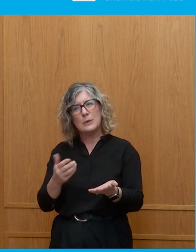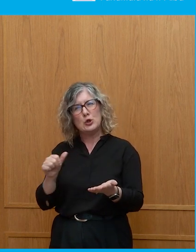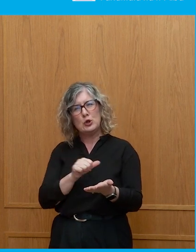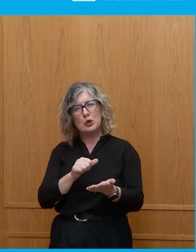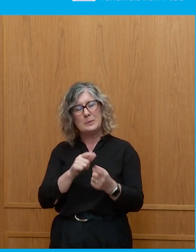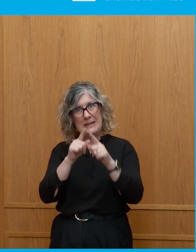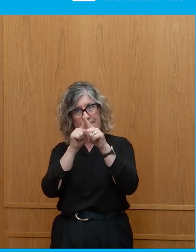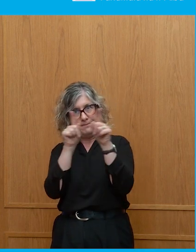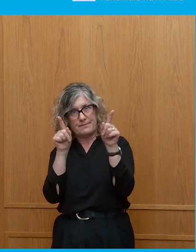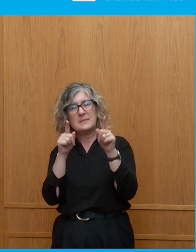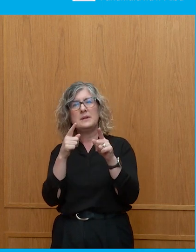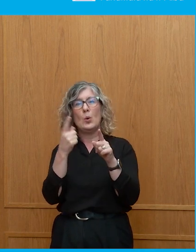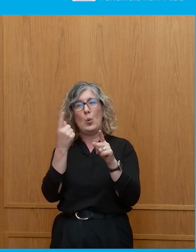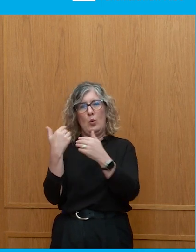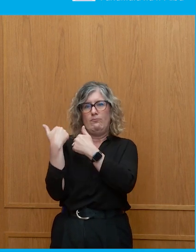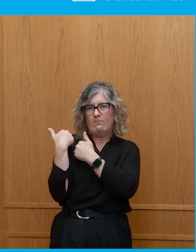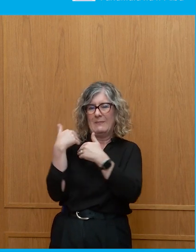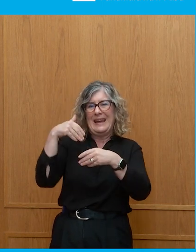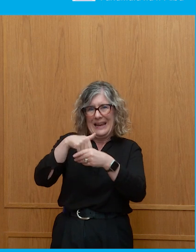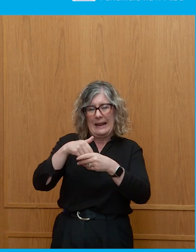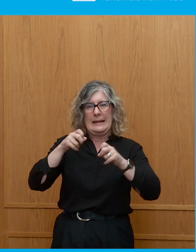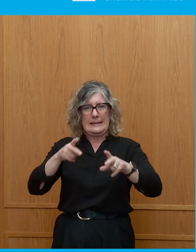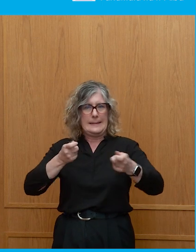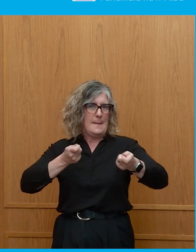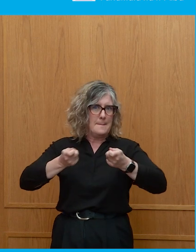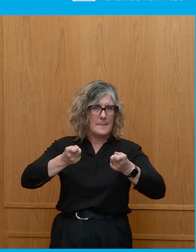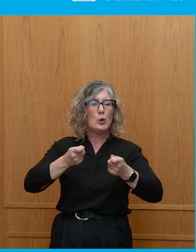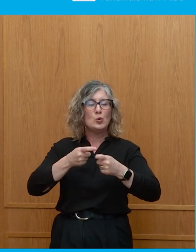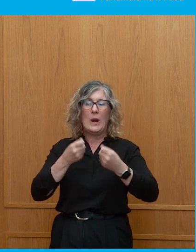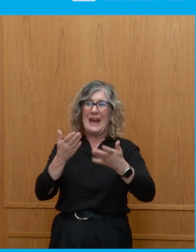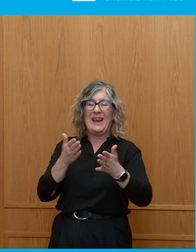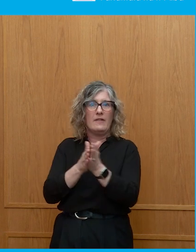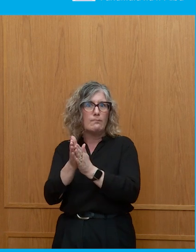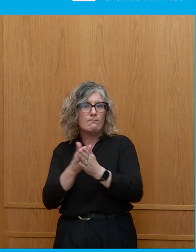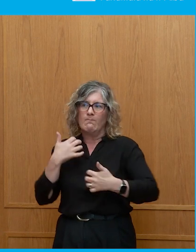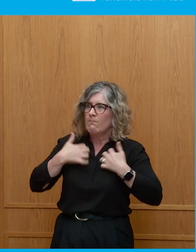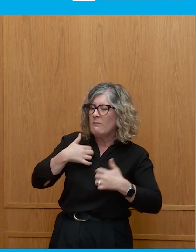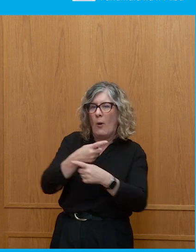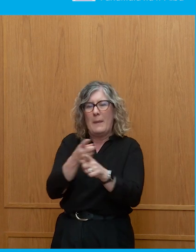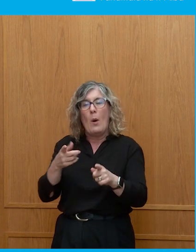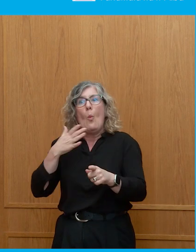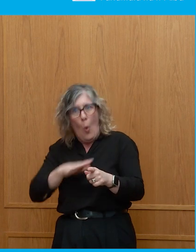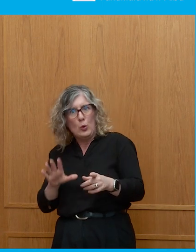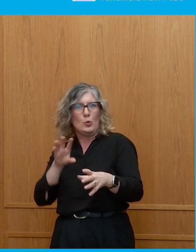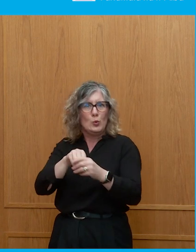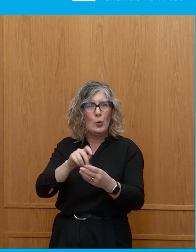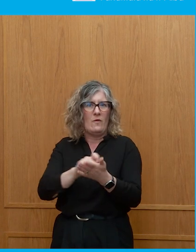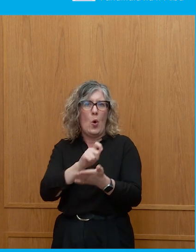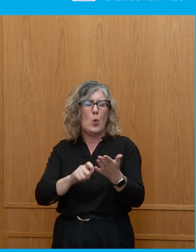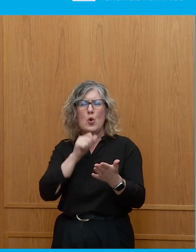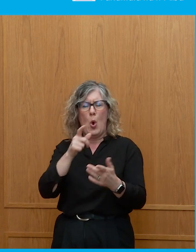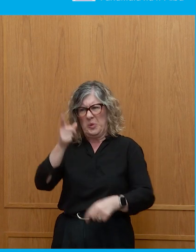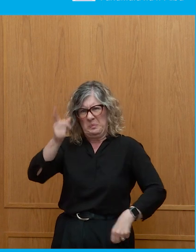the democratic system to incentivise participation, not to have legal